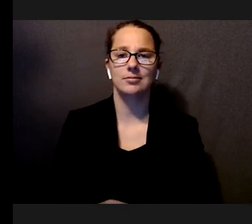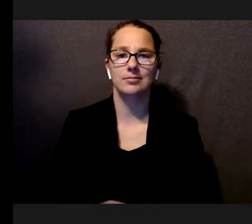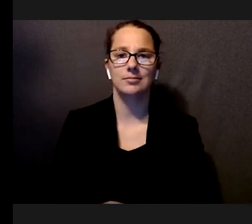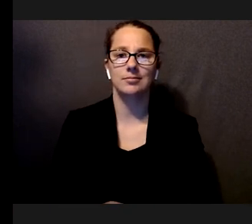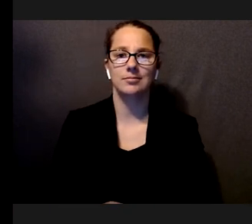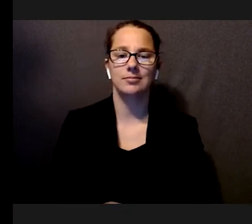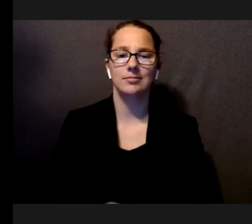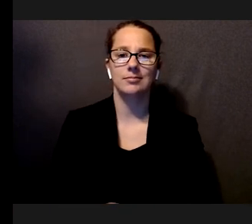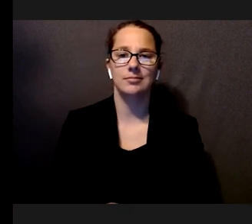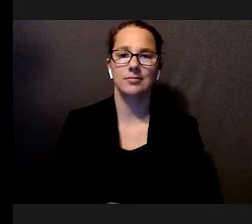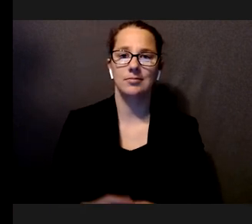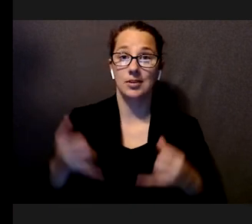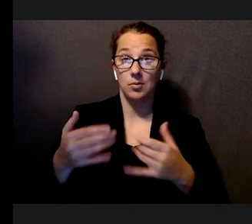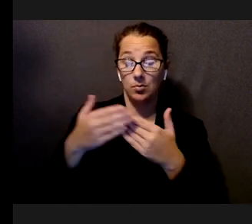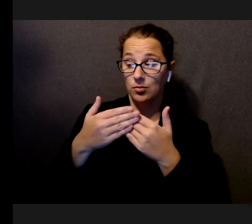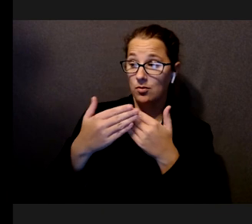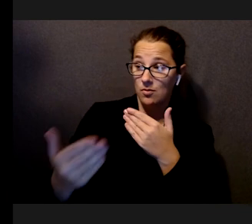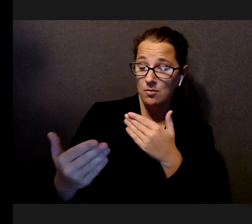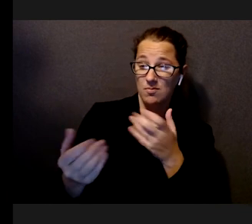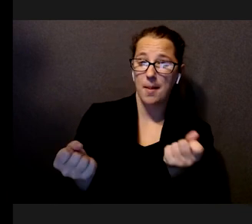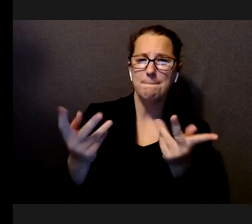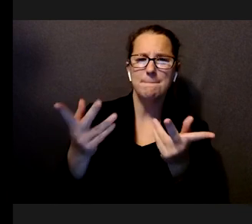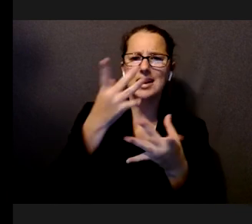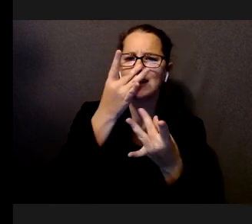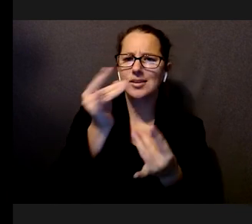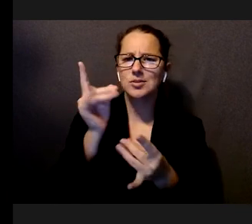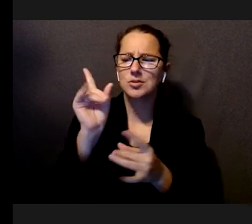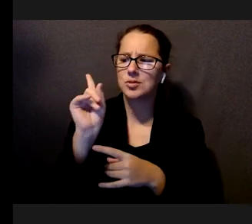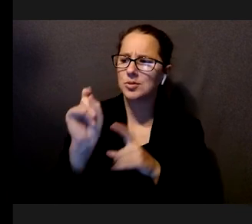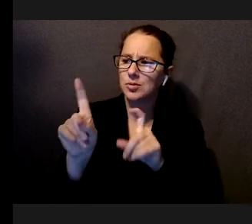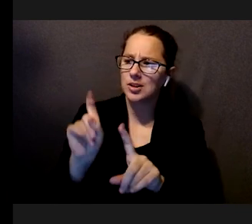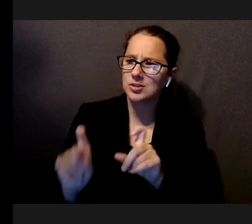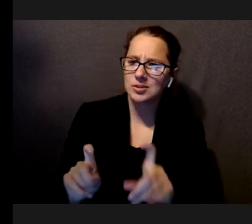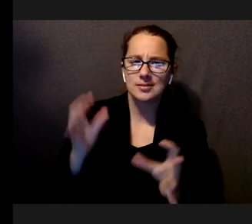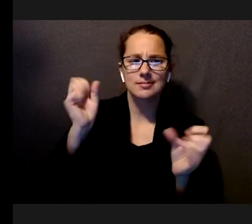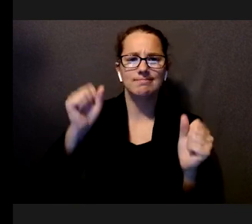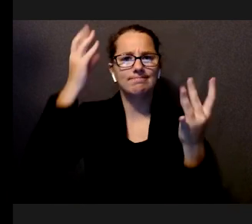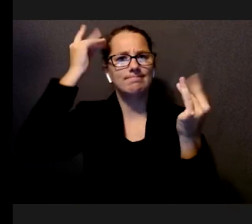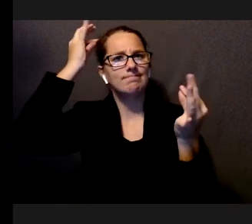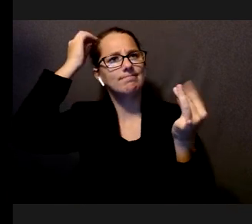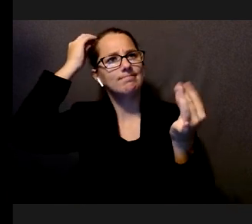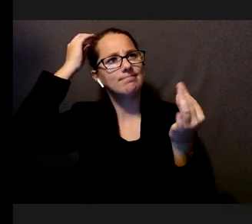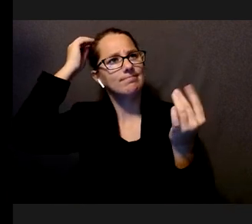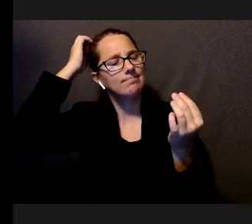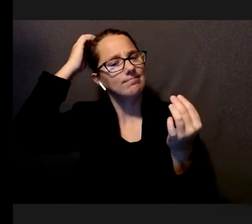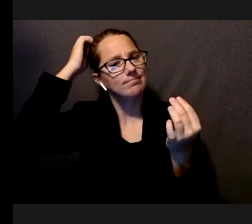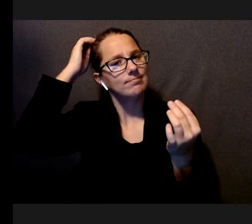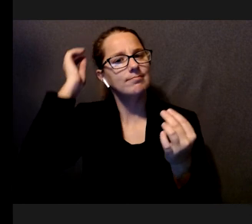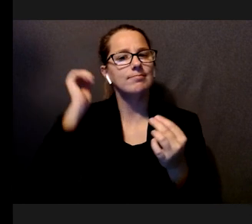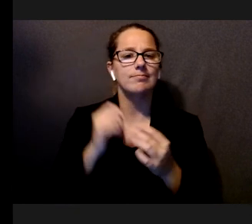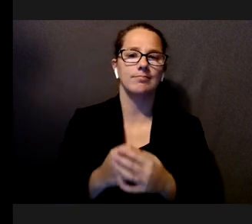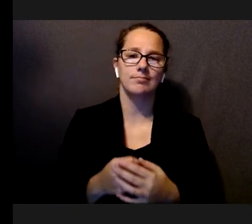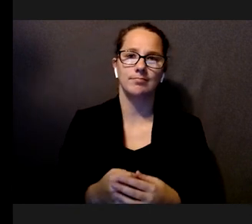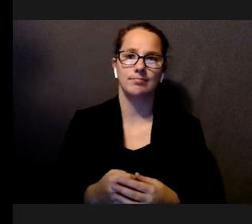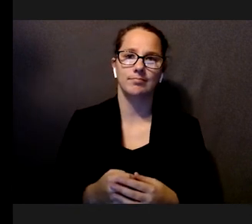moving forward, there are many interesting questions here to think about, some